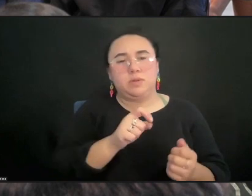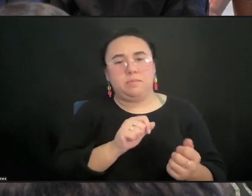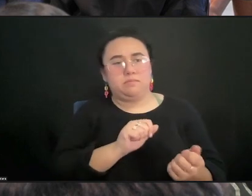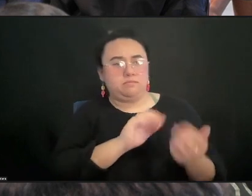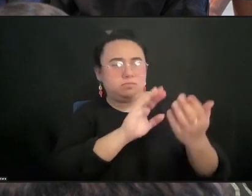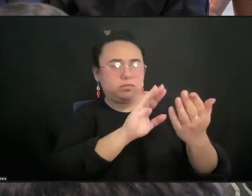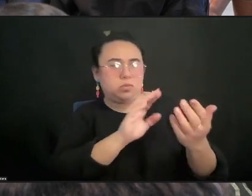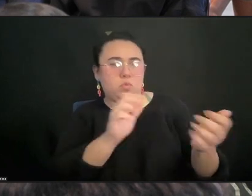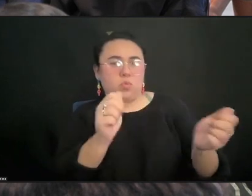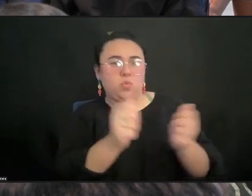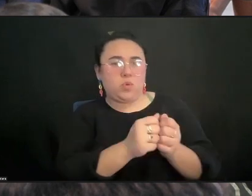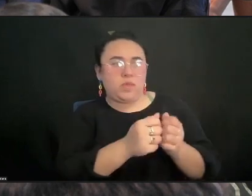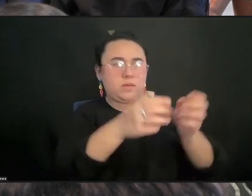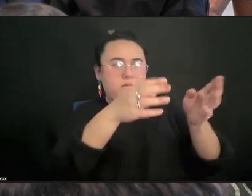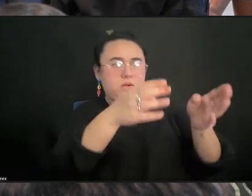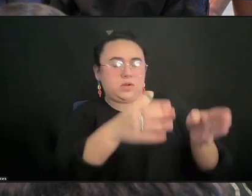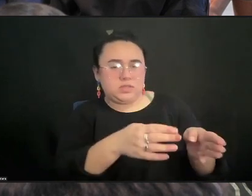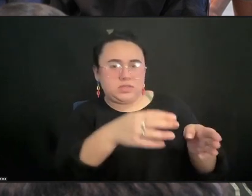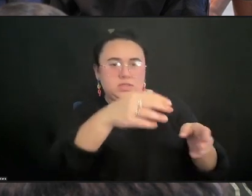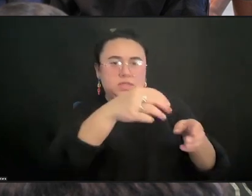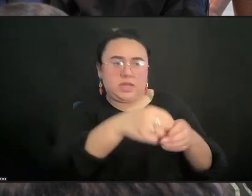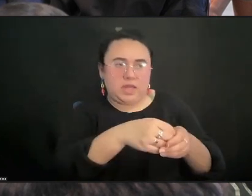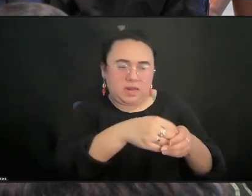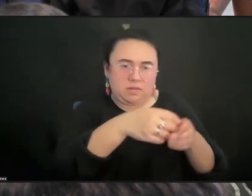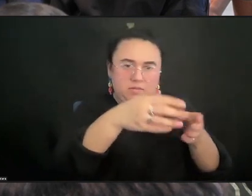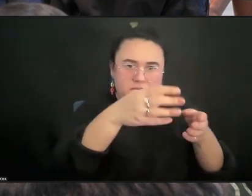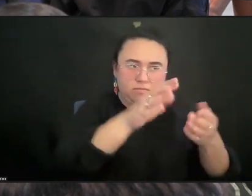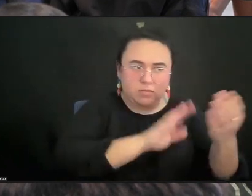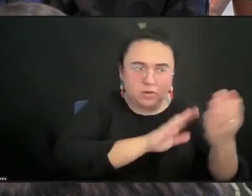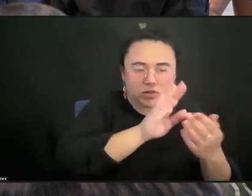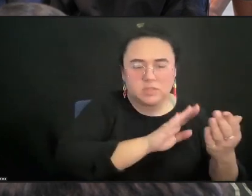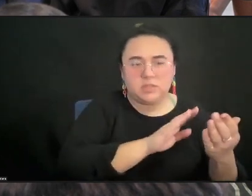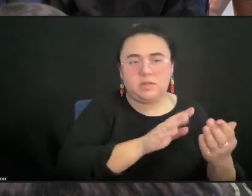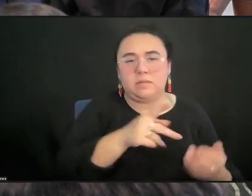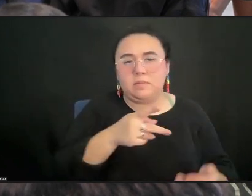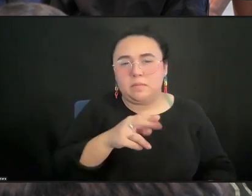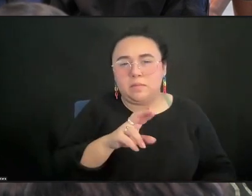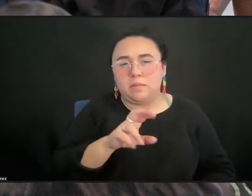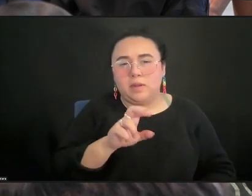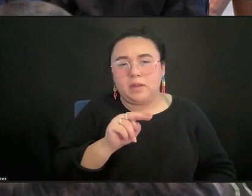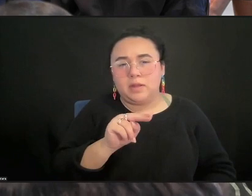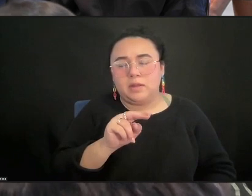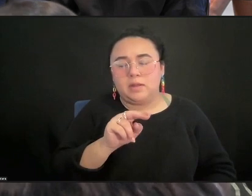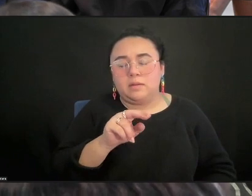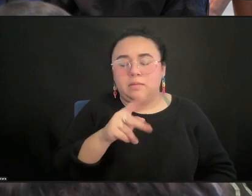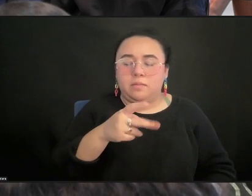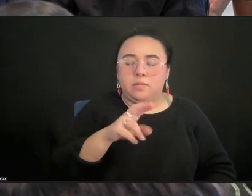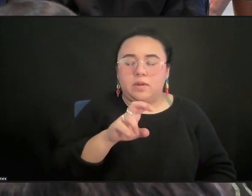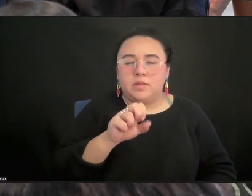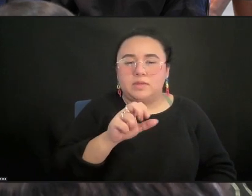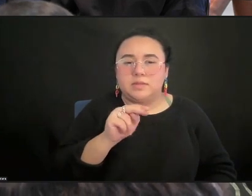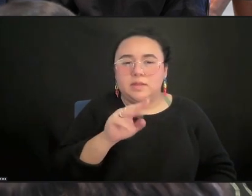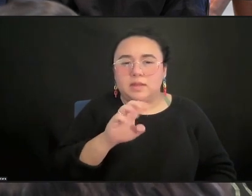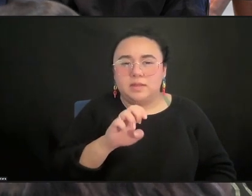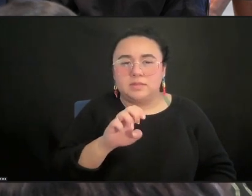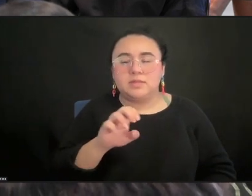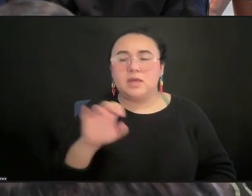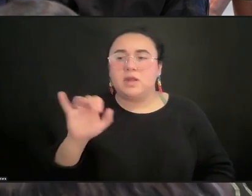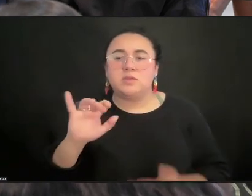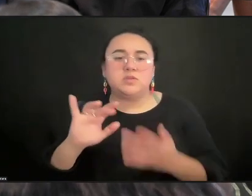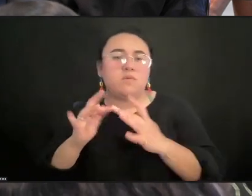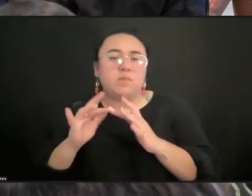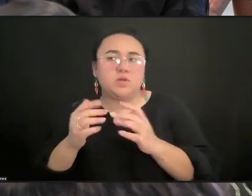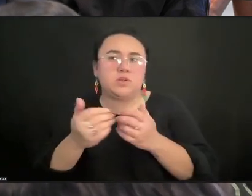-distance virtual relationship, and can we actually find a way to try to create a both-and reality going forward, and what does that look like? And I wonder